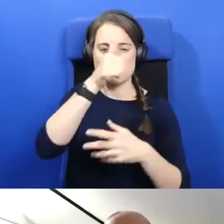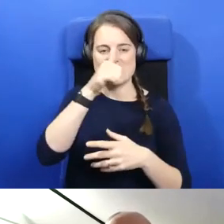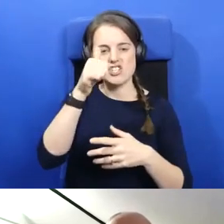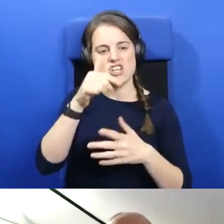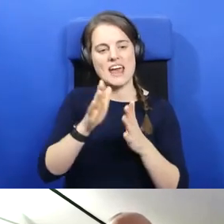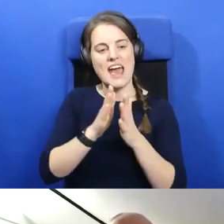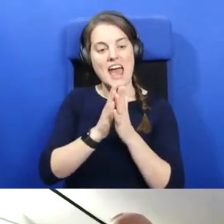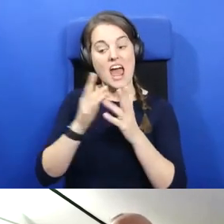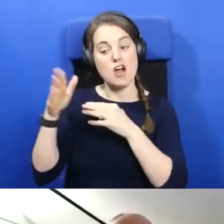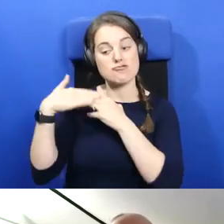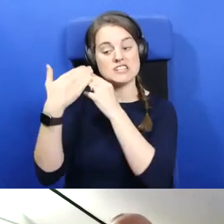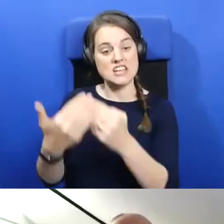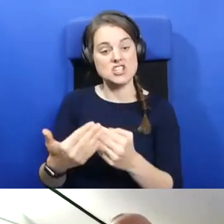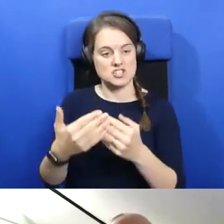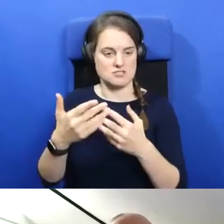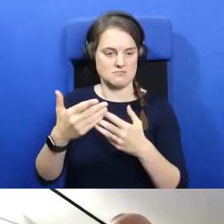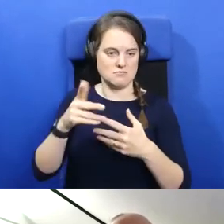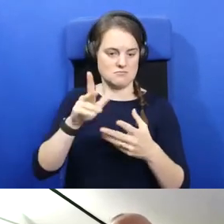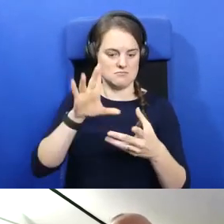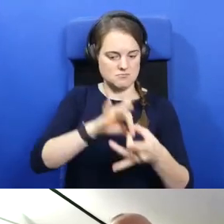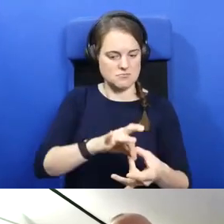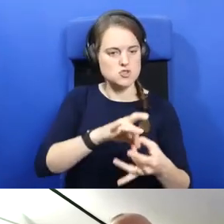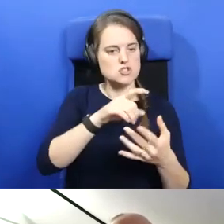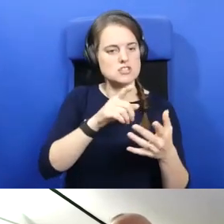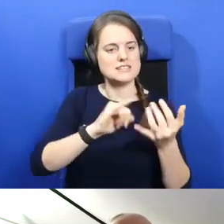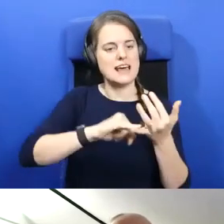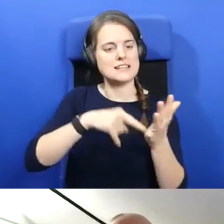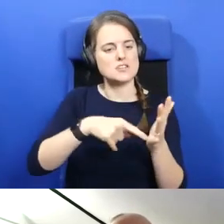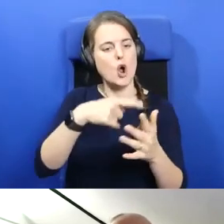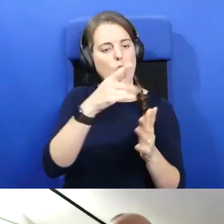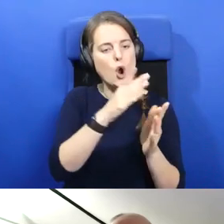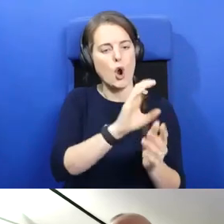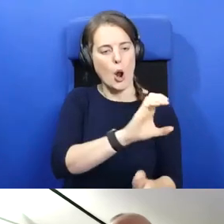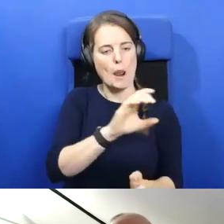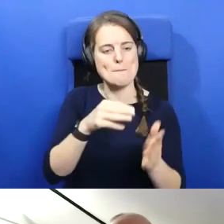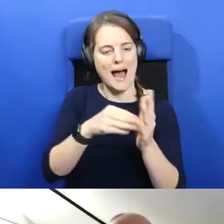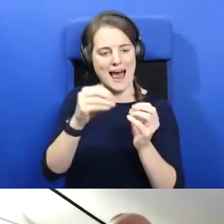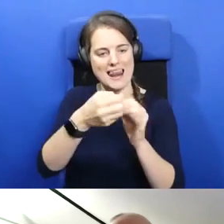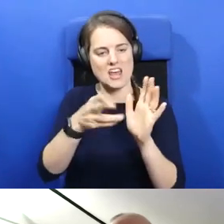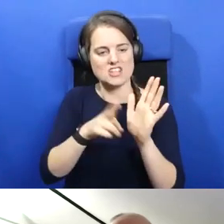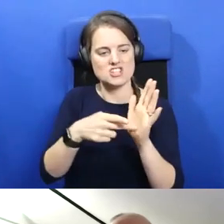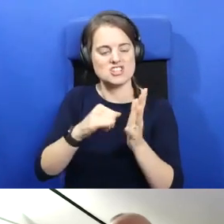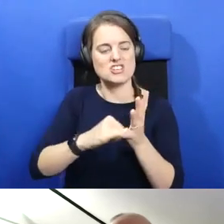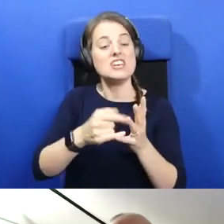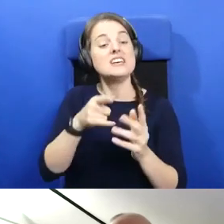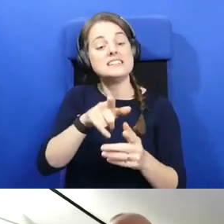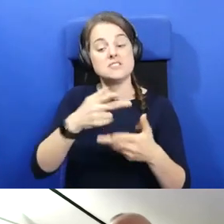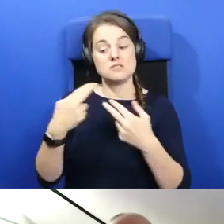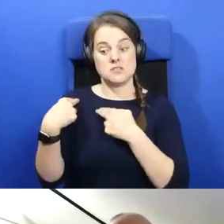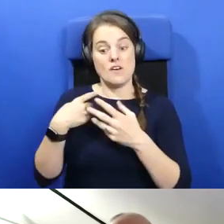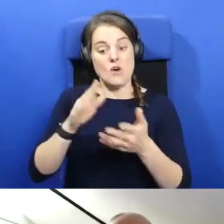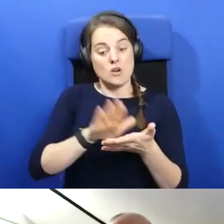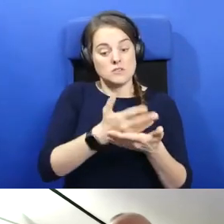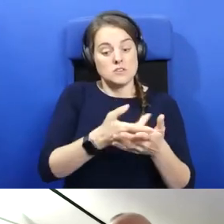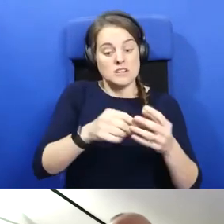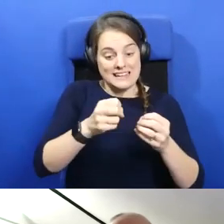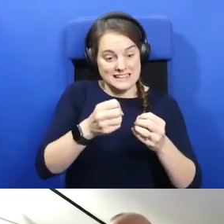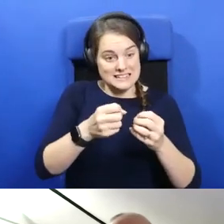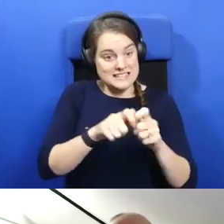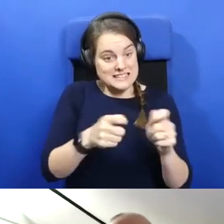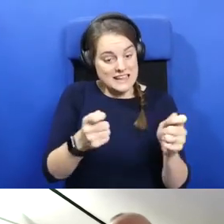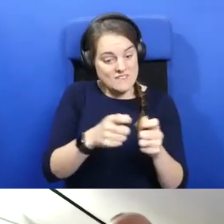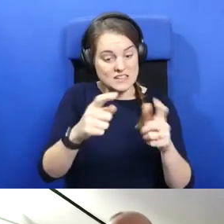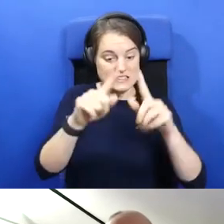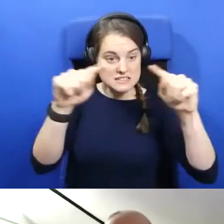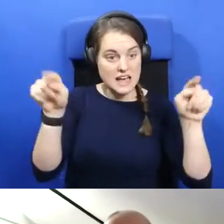Columbanus, including producing historical content for the various apps leaflets. She signage and conducting tours, as well as working